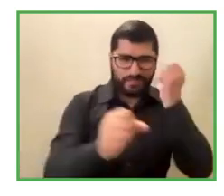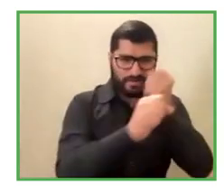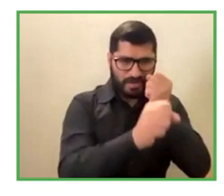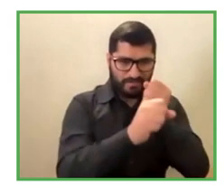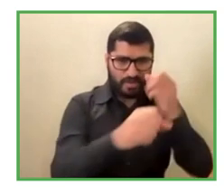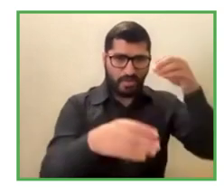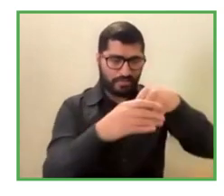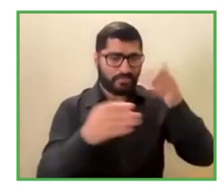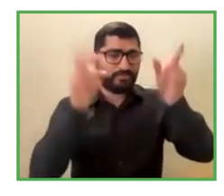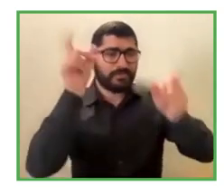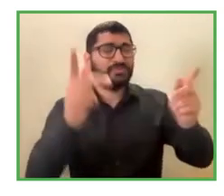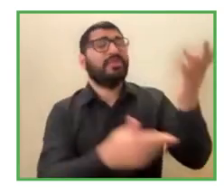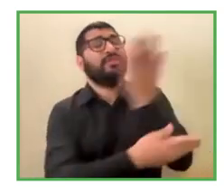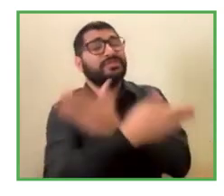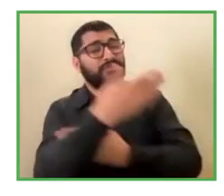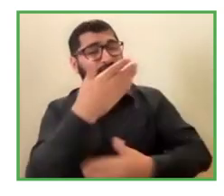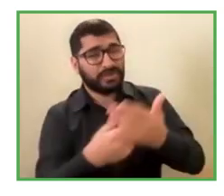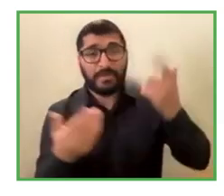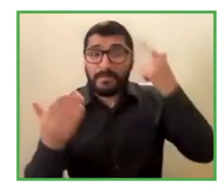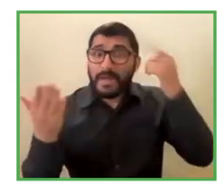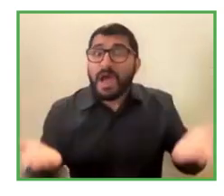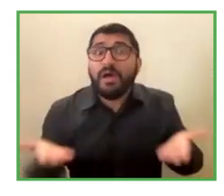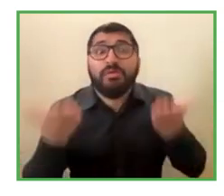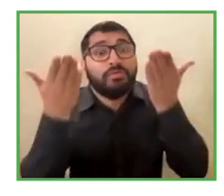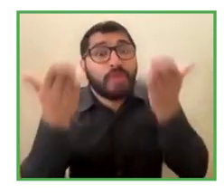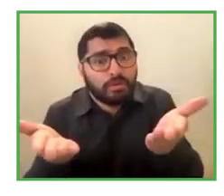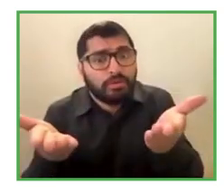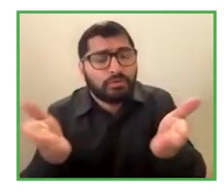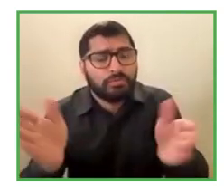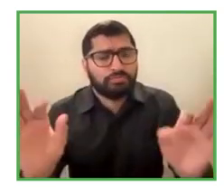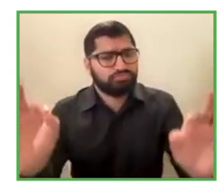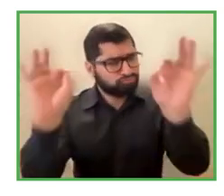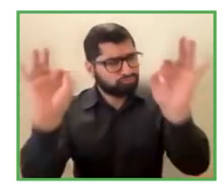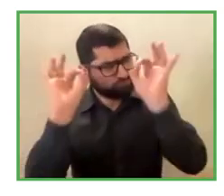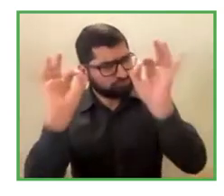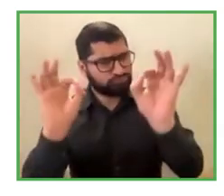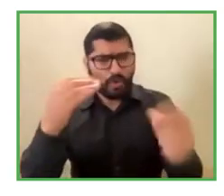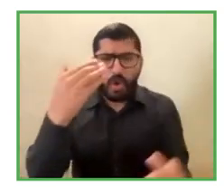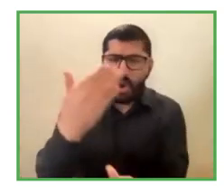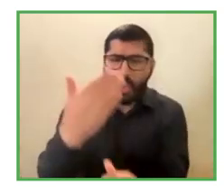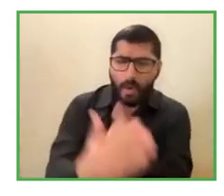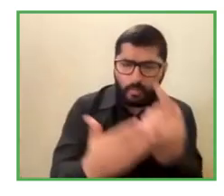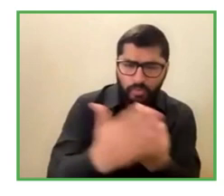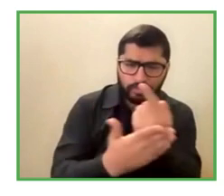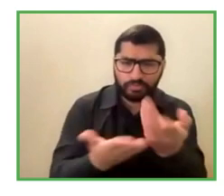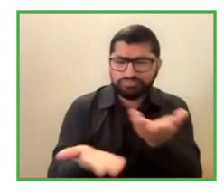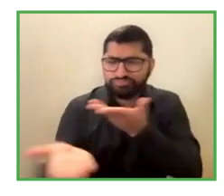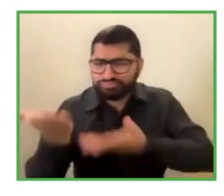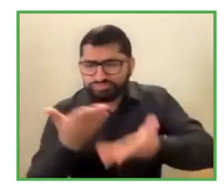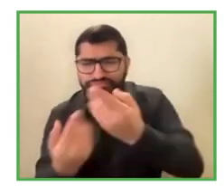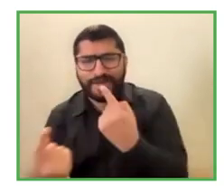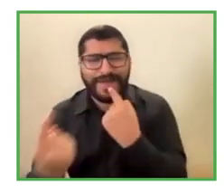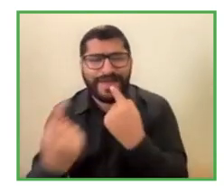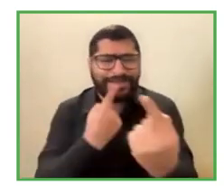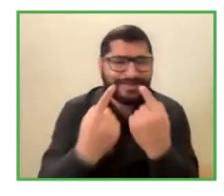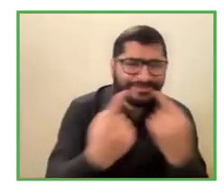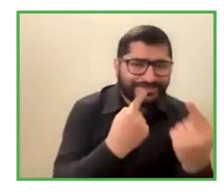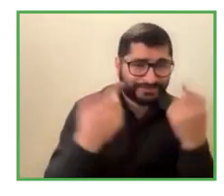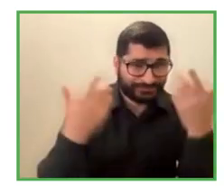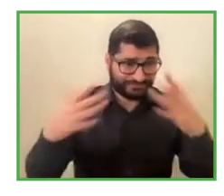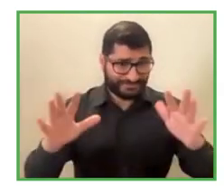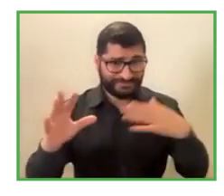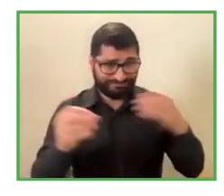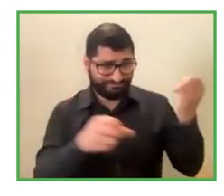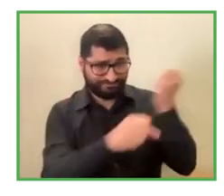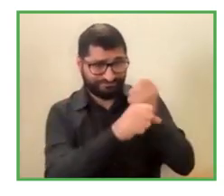two pilots and both of them are extremely successful, successful and highly well received. So we would like to continue that so that